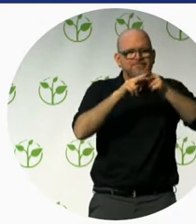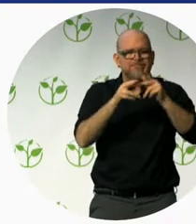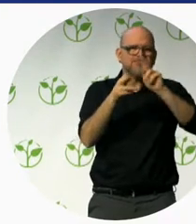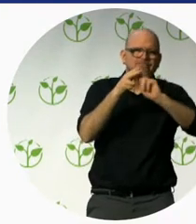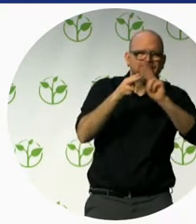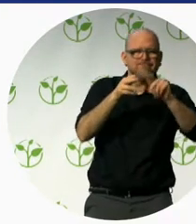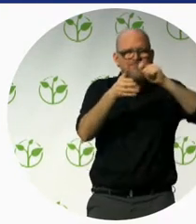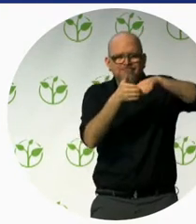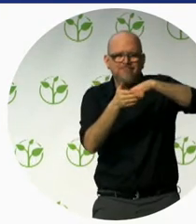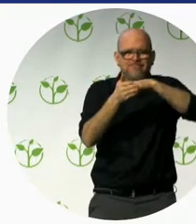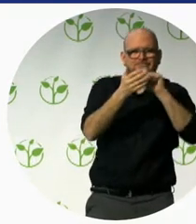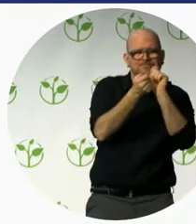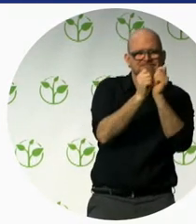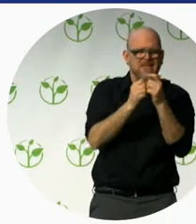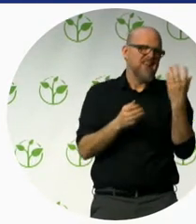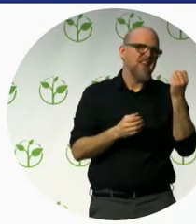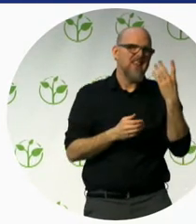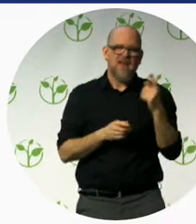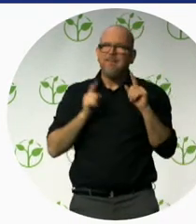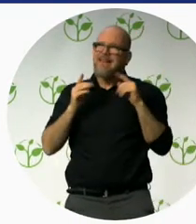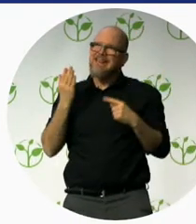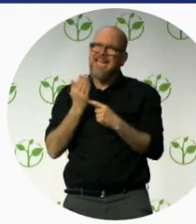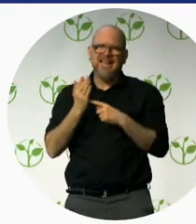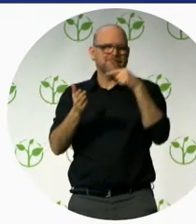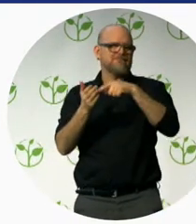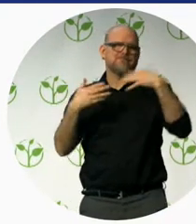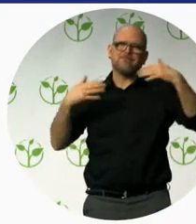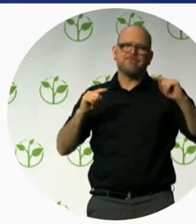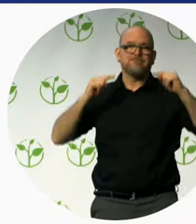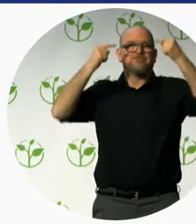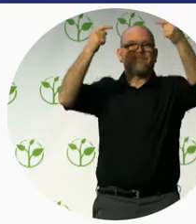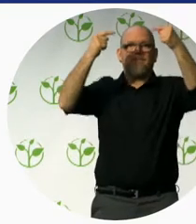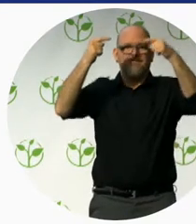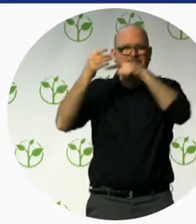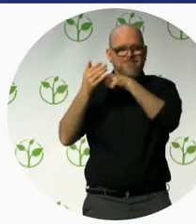And of course, people with disabilities to bring in their experience.